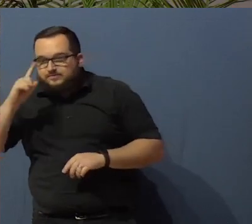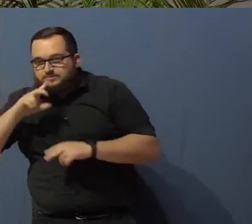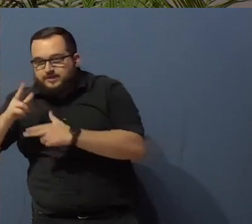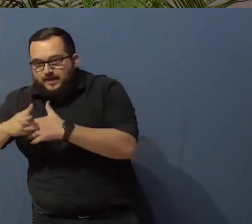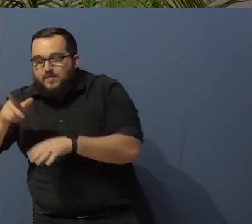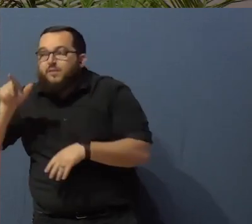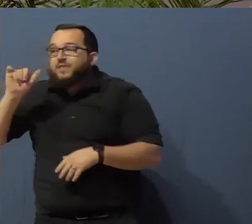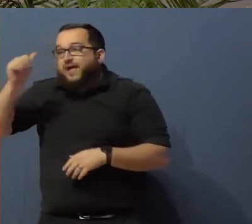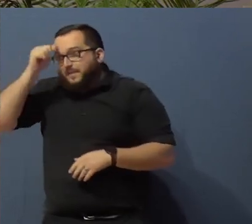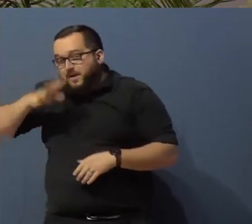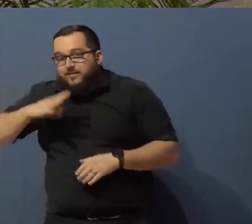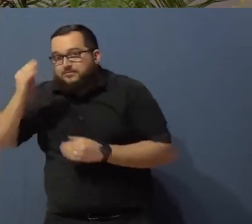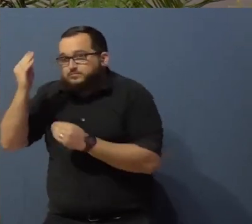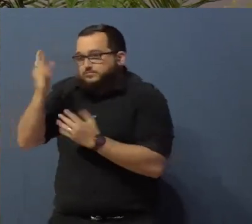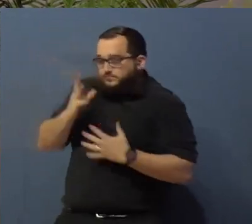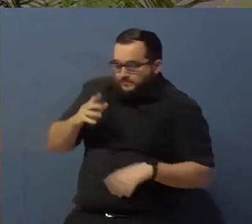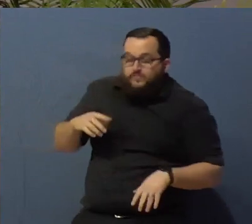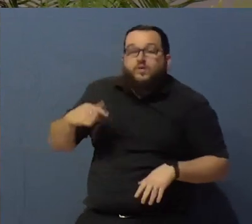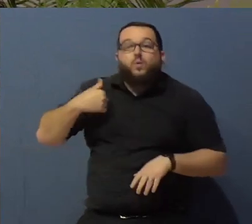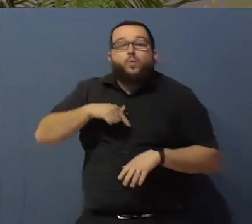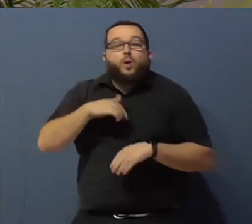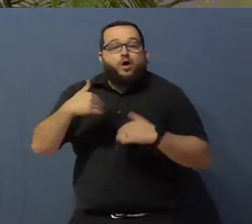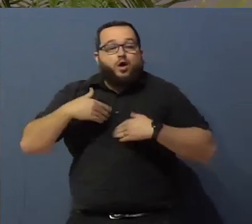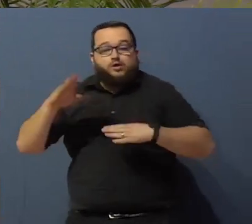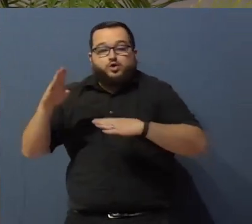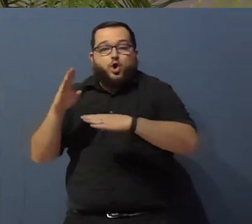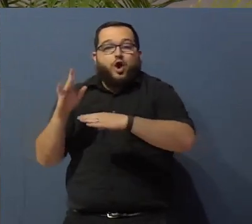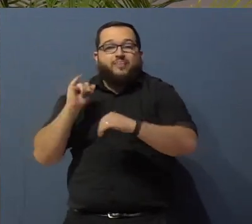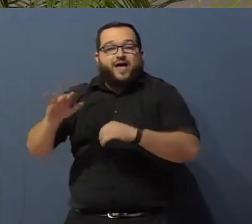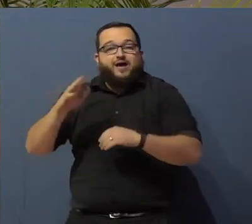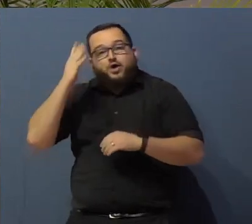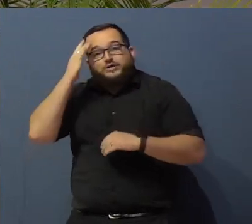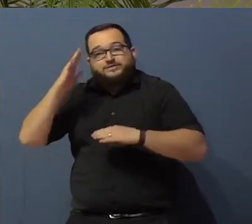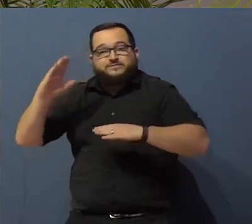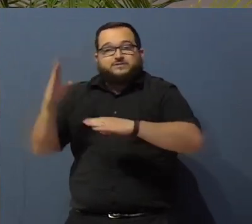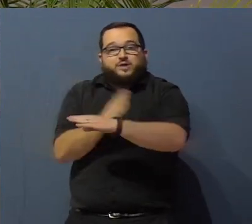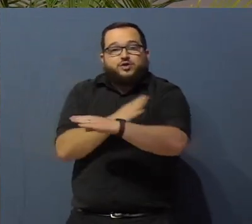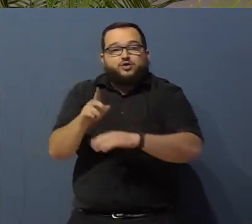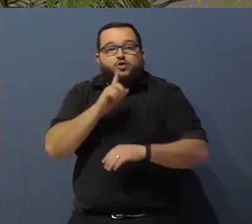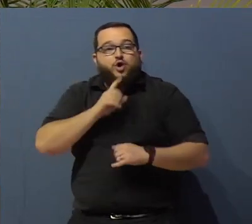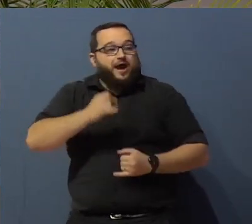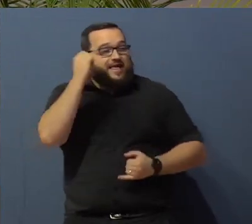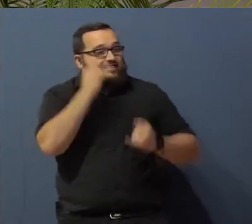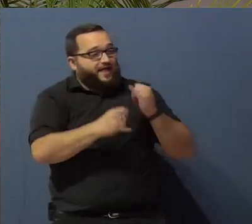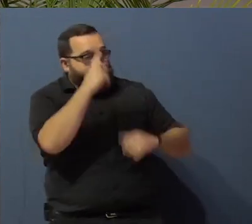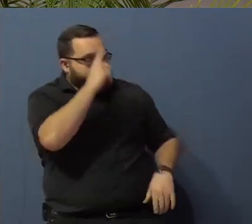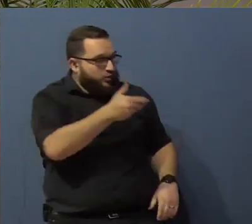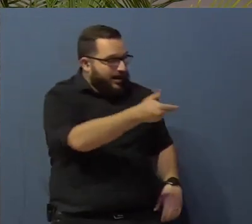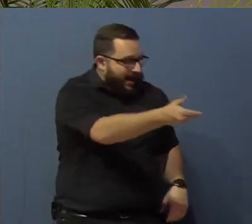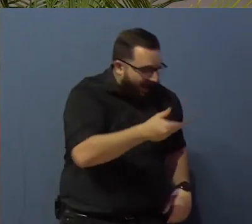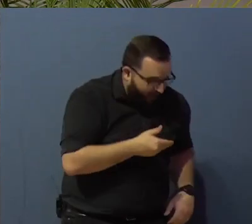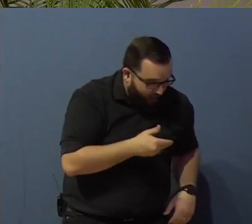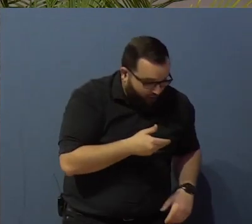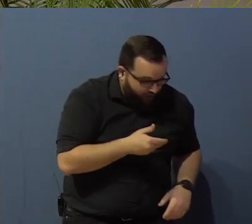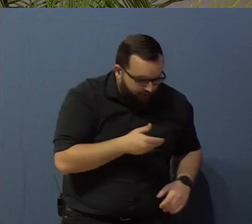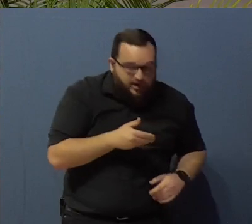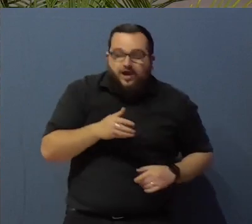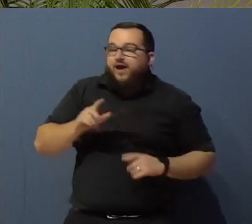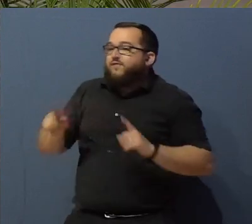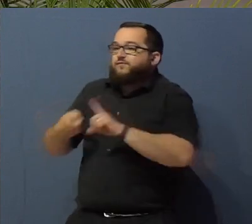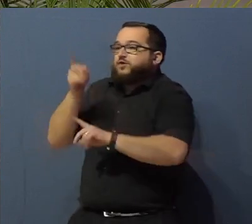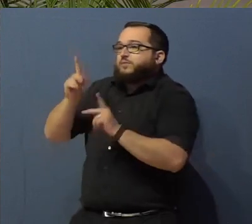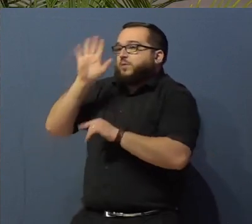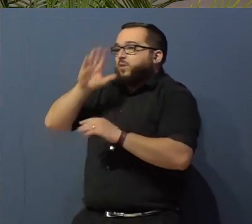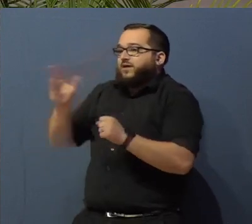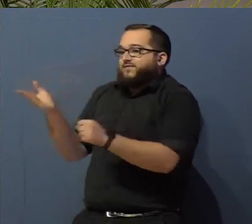this to me, we on the autism spectrum are the last to be hired and the first to be fired. I just